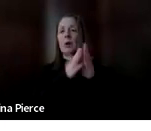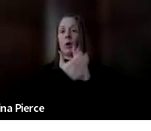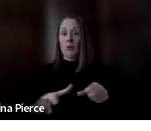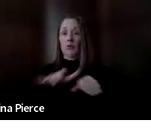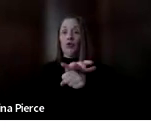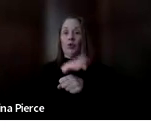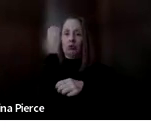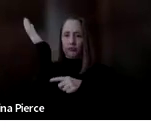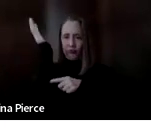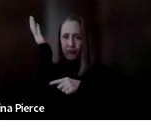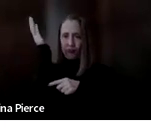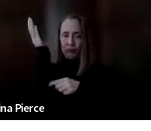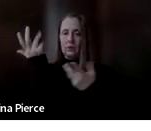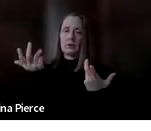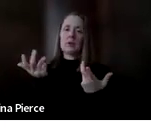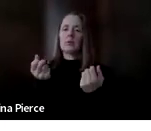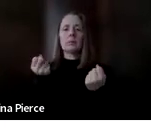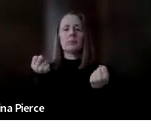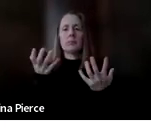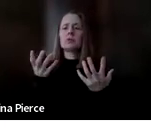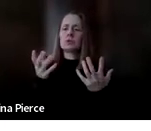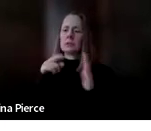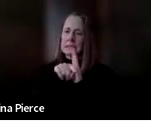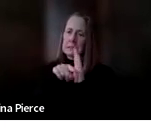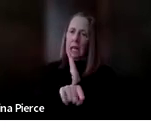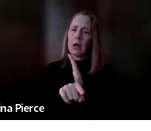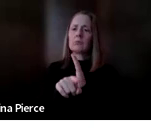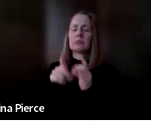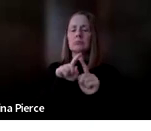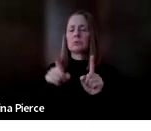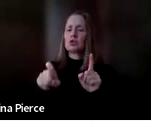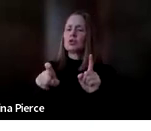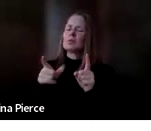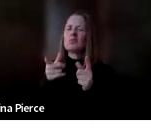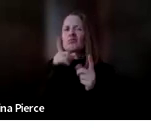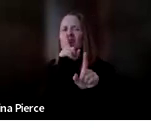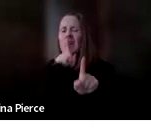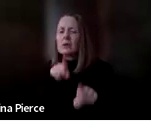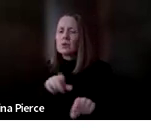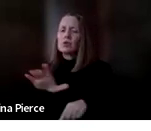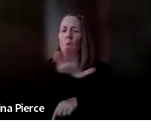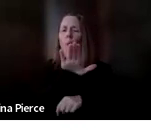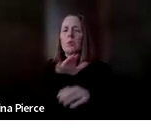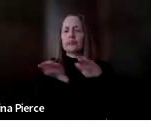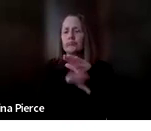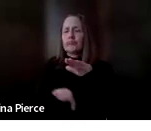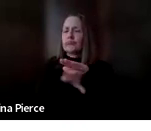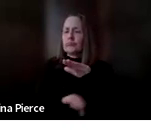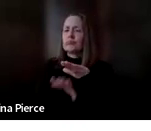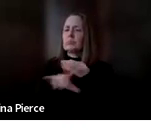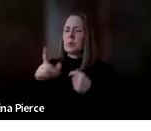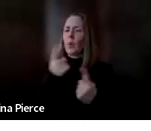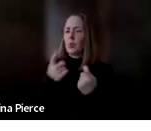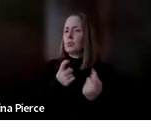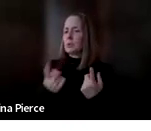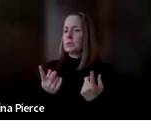lot of detail and nuance, but there should be enough information to answer some foundational questions for you. And as always, if you have questions about more things